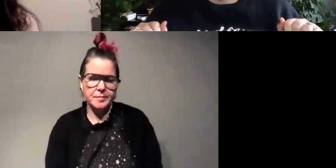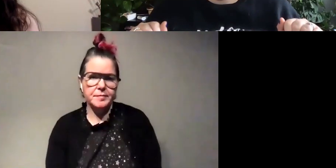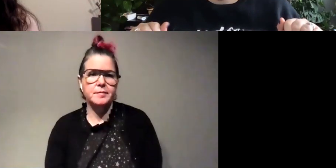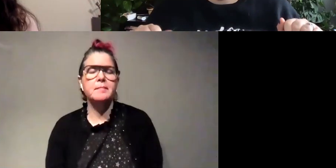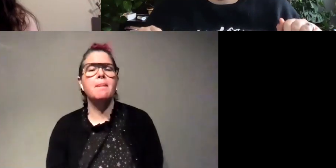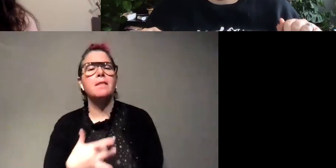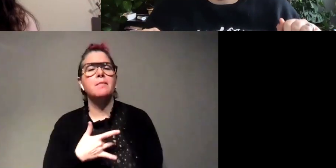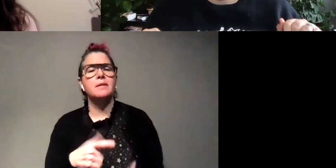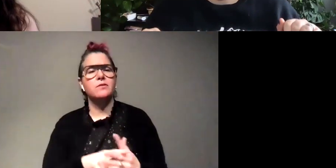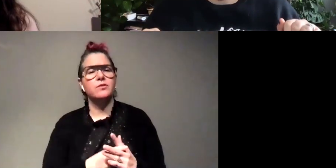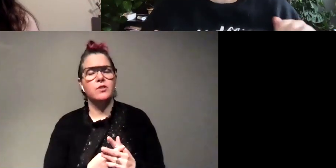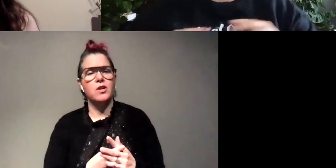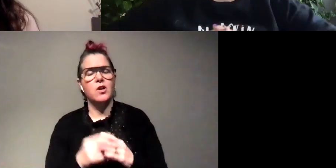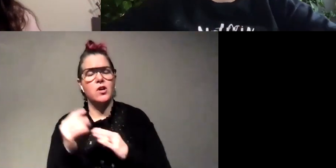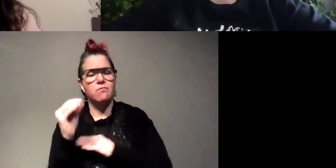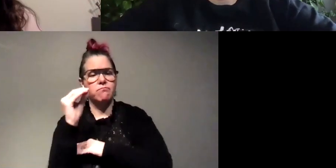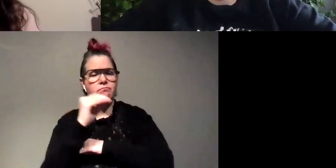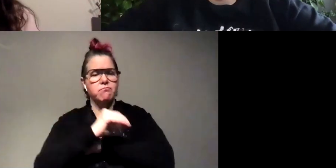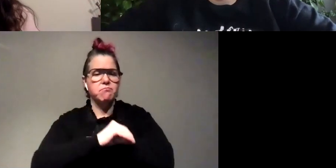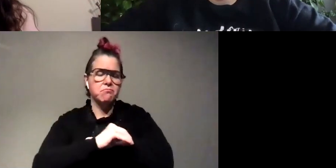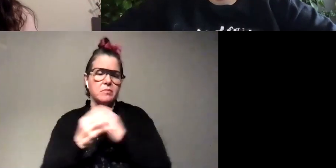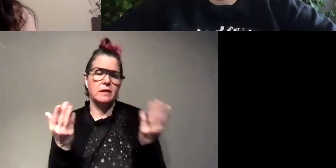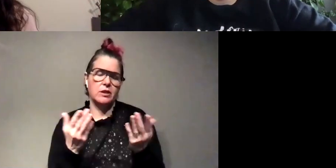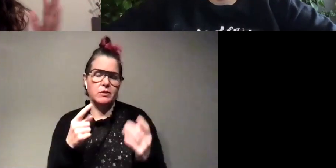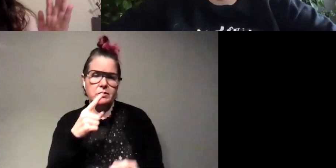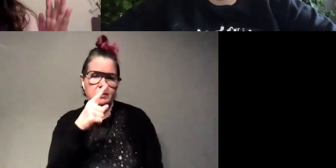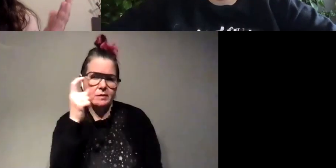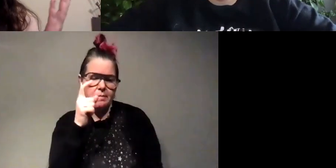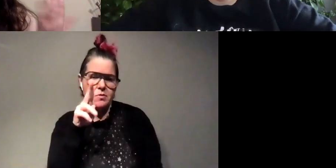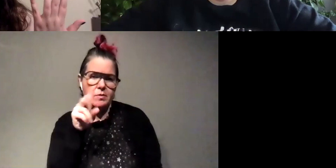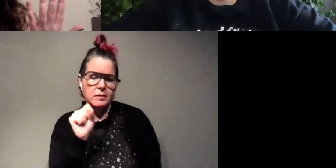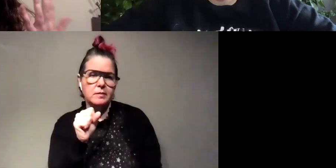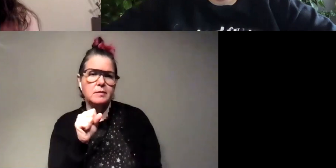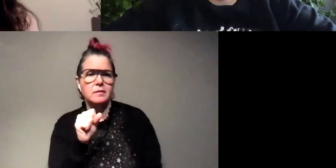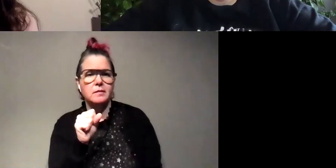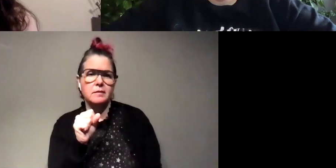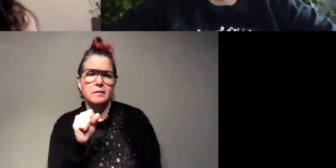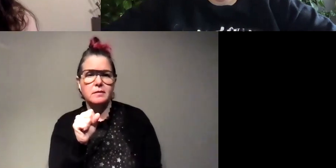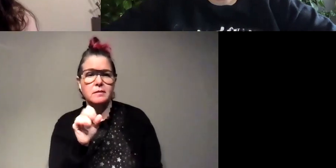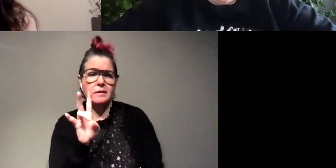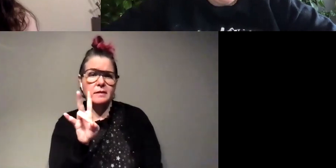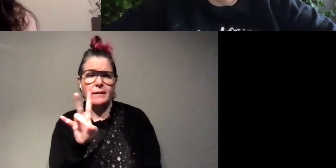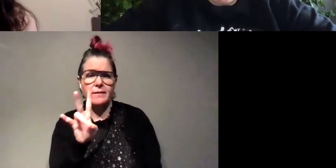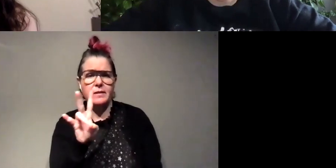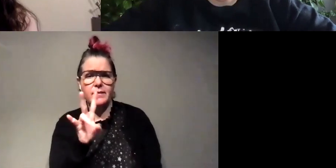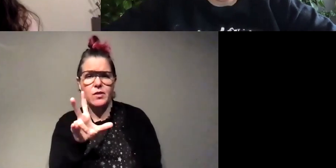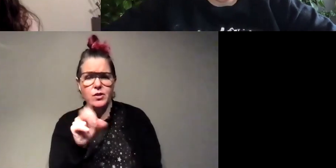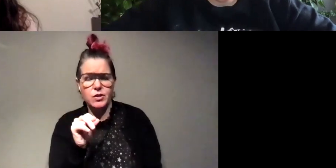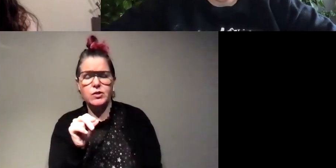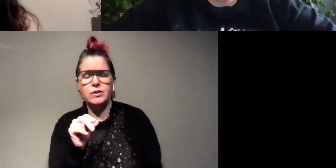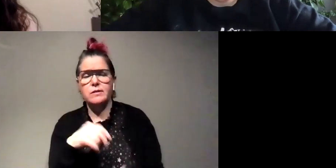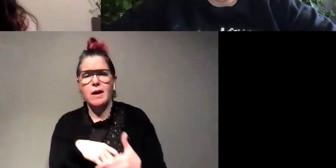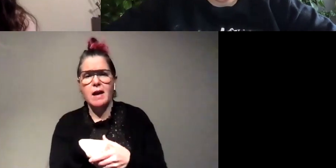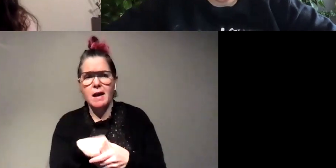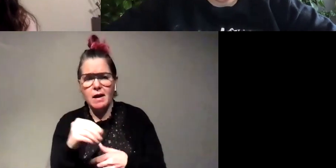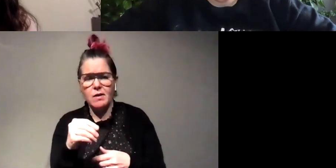start around like sundown so here in the summer in the u.s around like 7 30 we'll go out to catch any